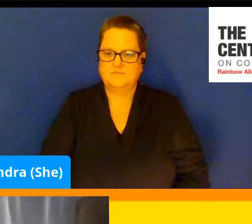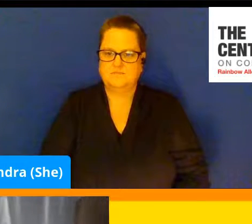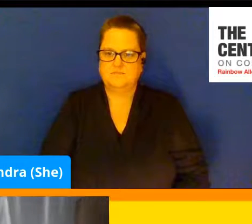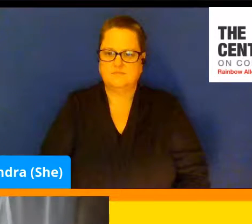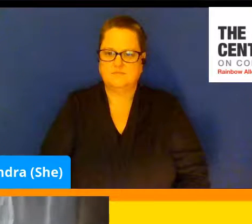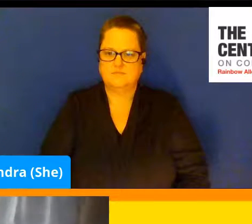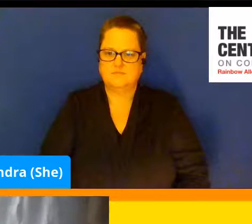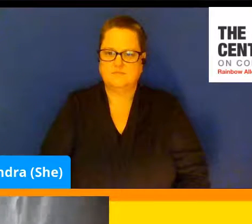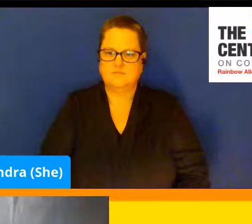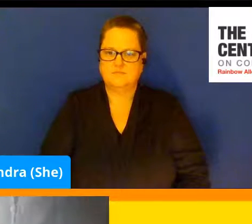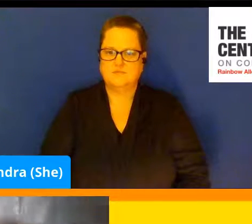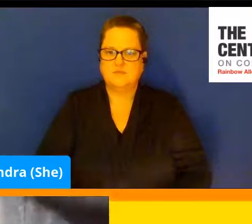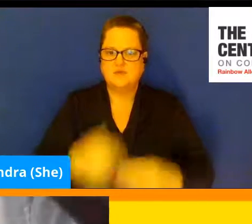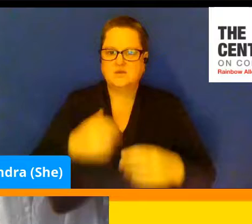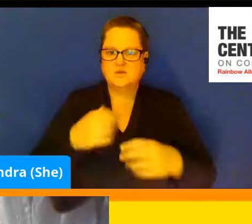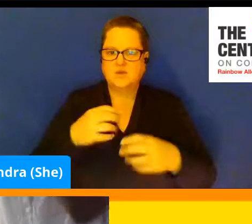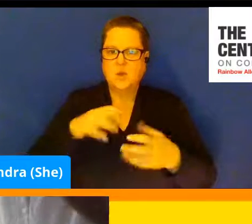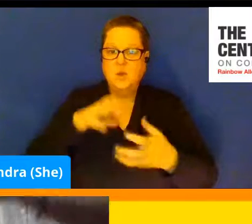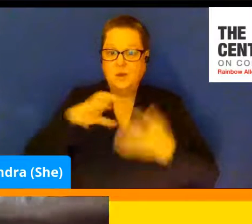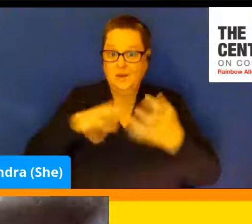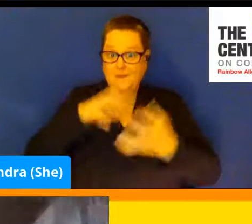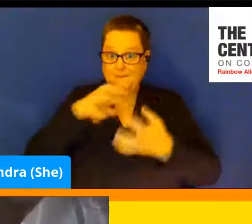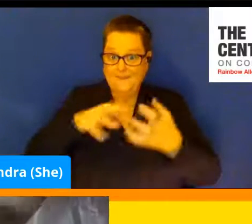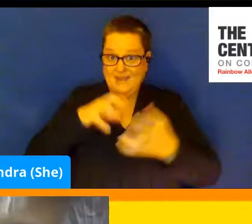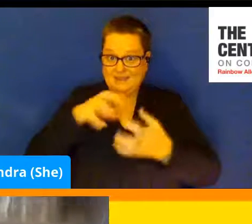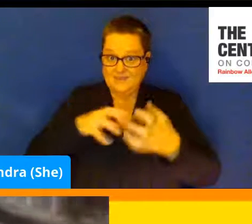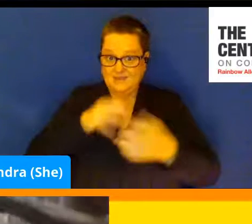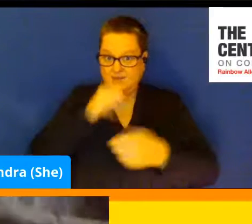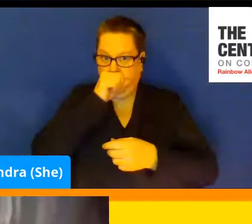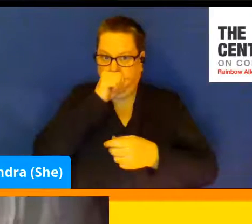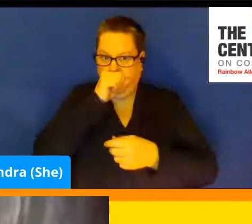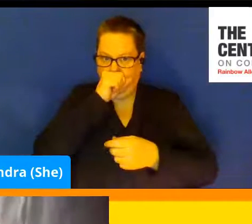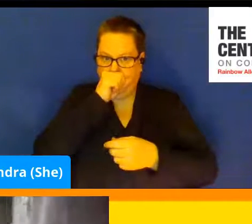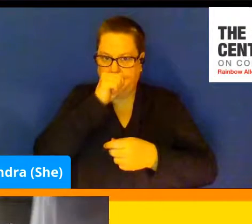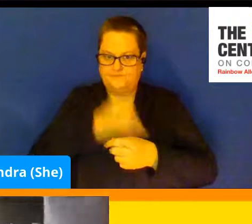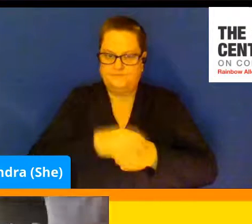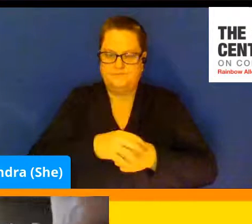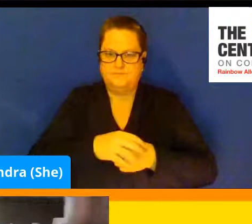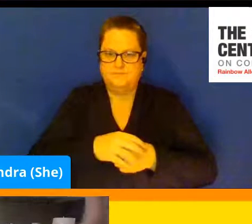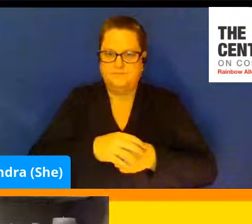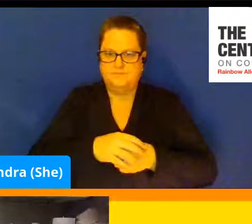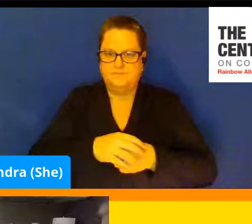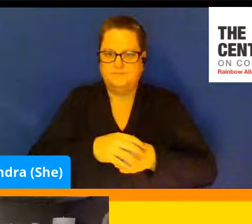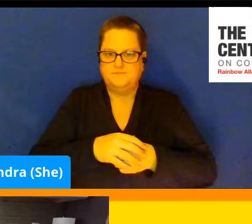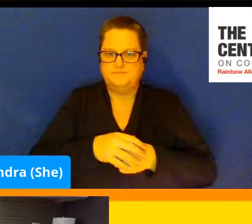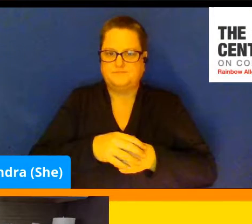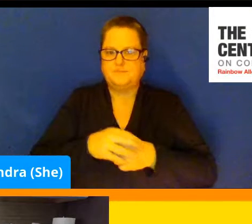So we're going to mix this up tight. I'm to put away the cream for a second here.